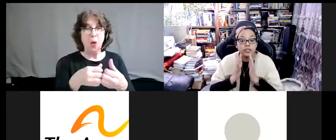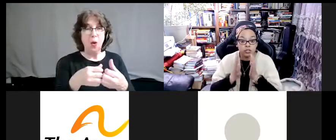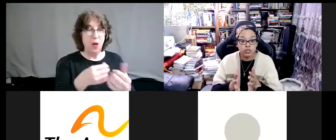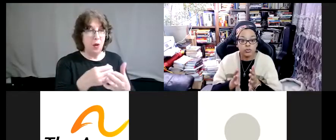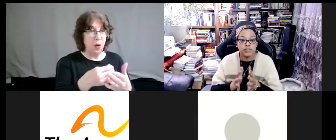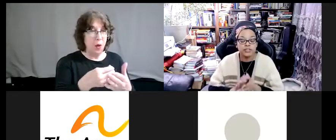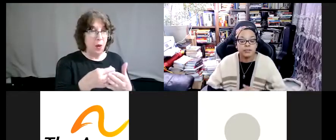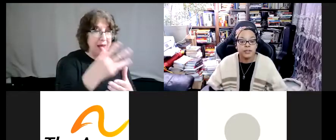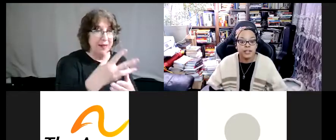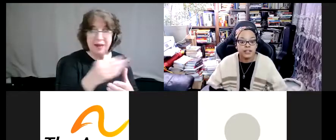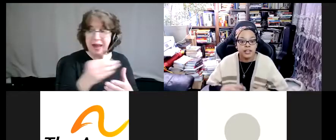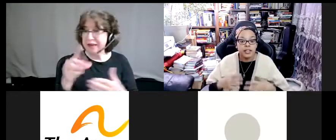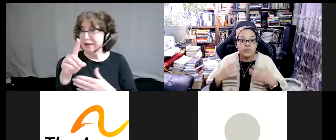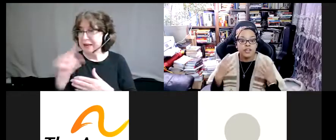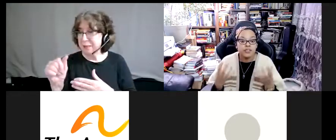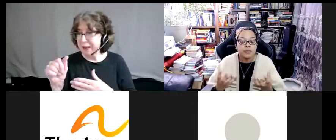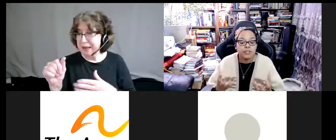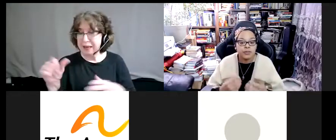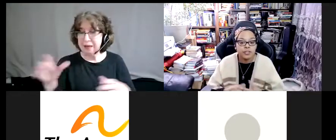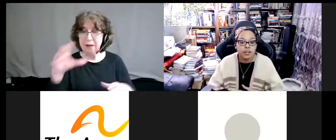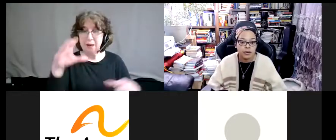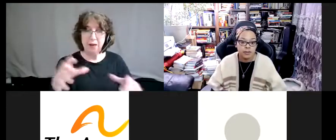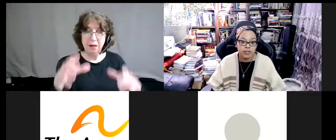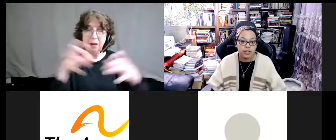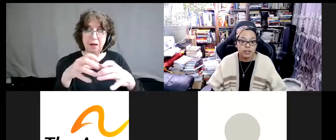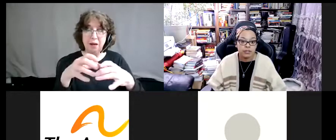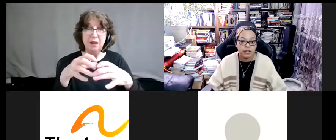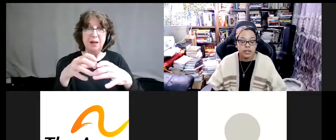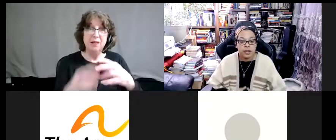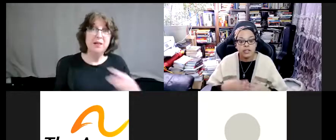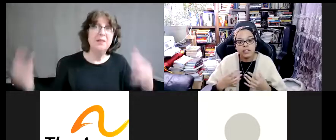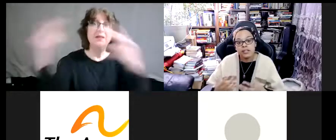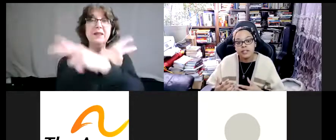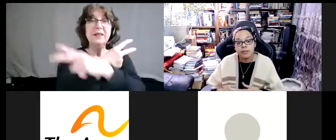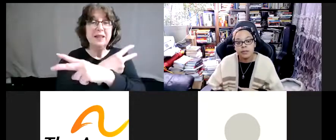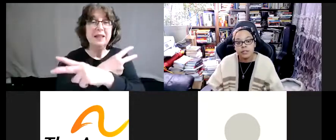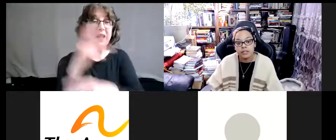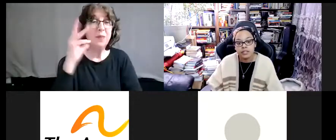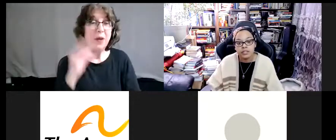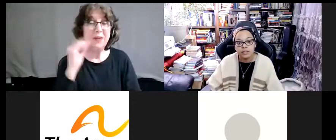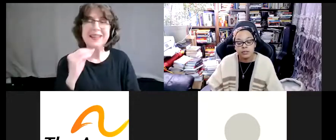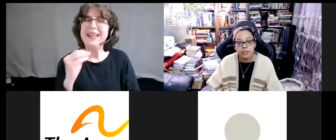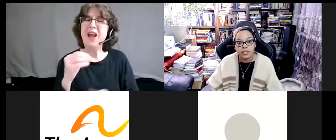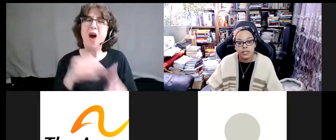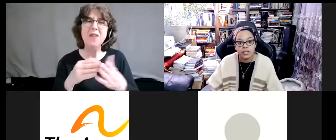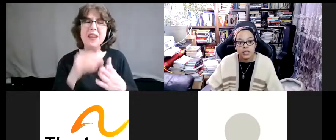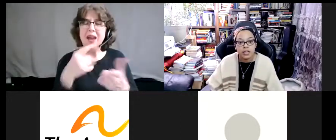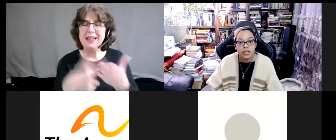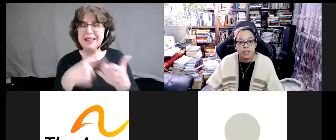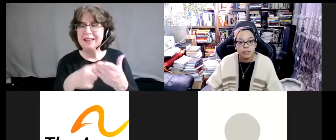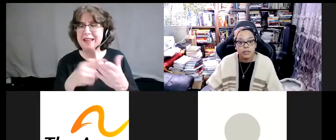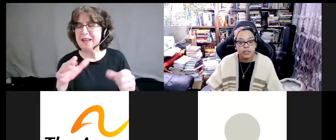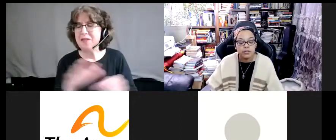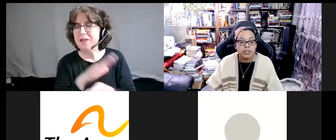to this experience, which I don't think we talk about enough. A good example of this could be,